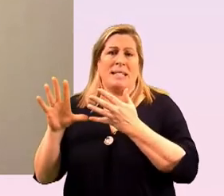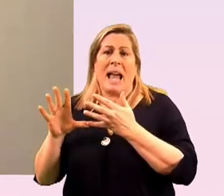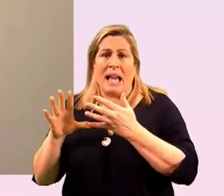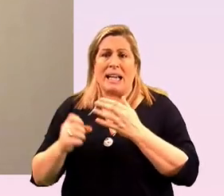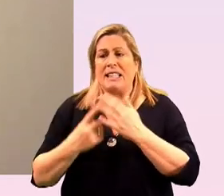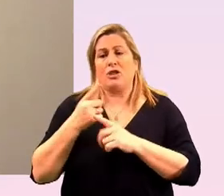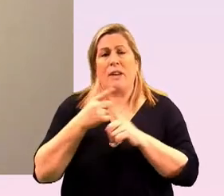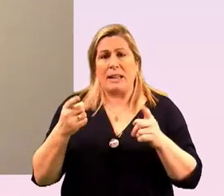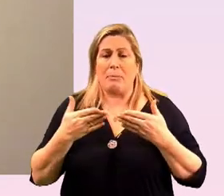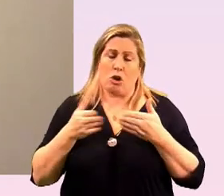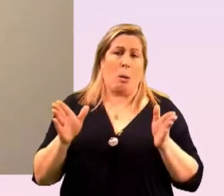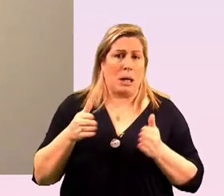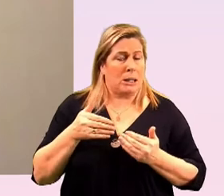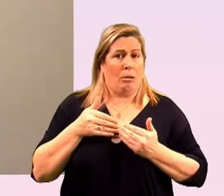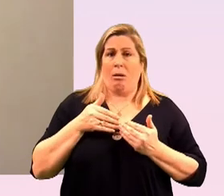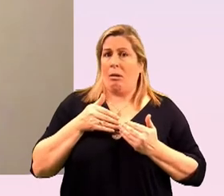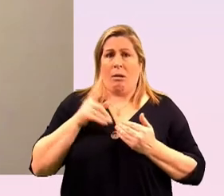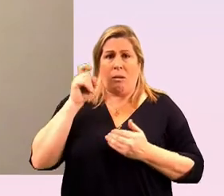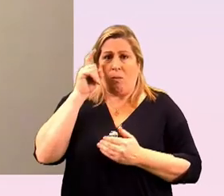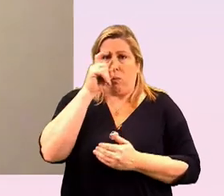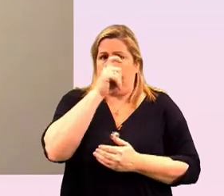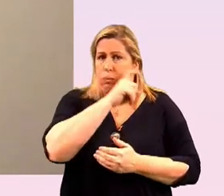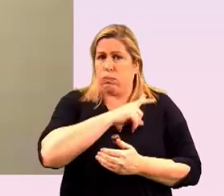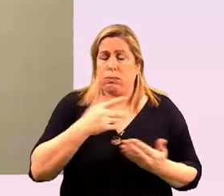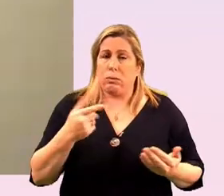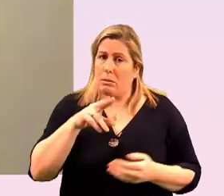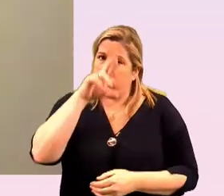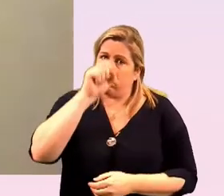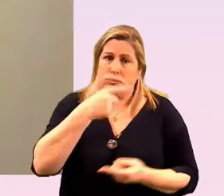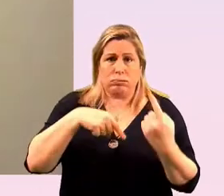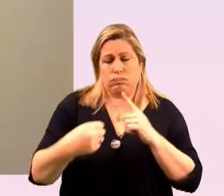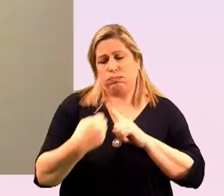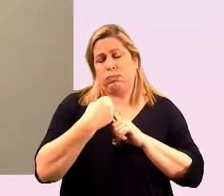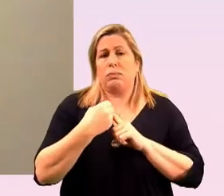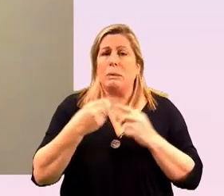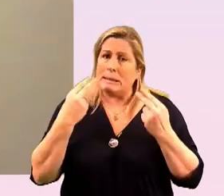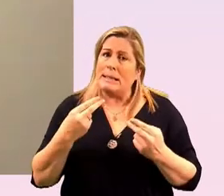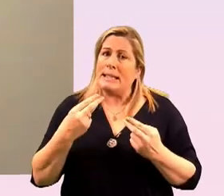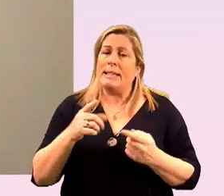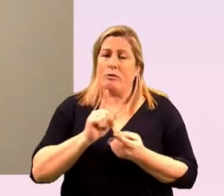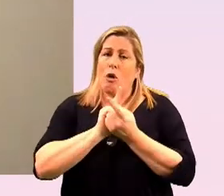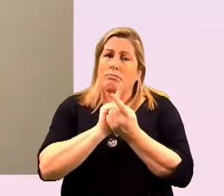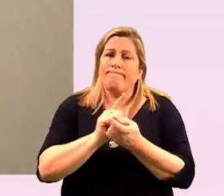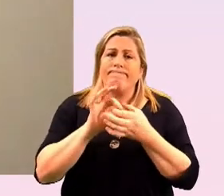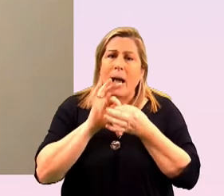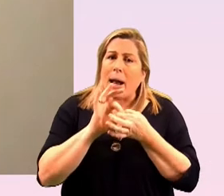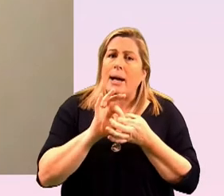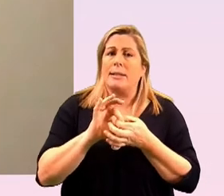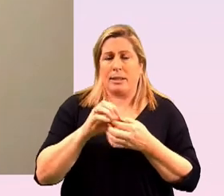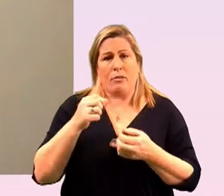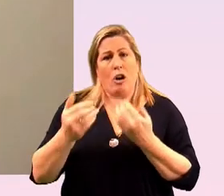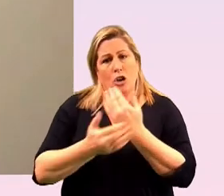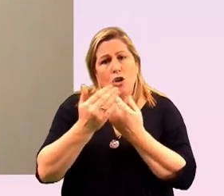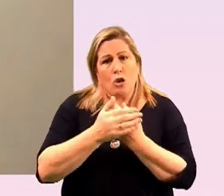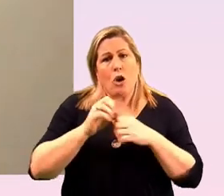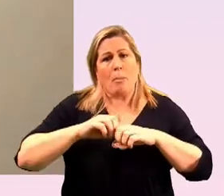actually coming out and and obviously that's a stark reminder of the need for allies for our younger population our lgbt